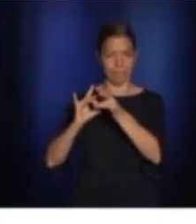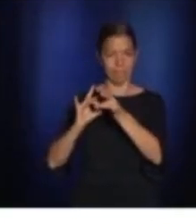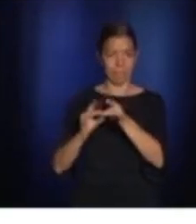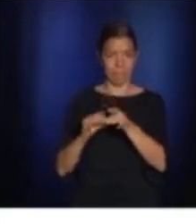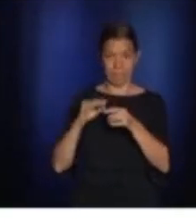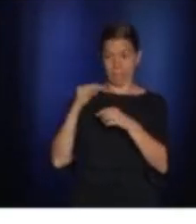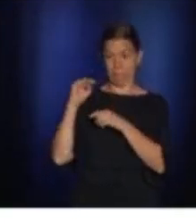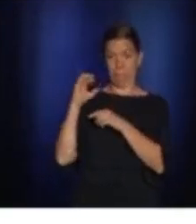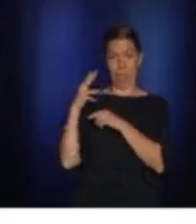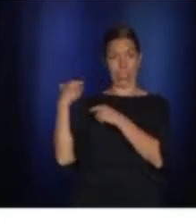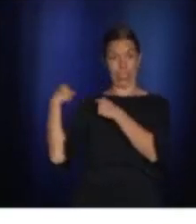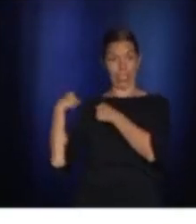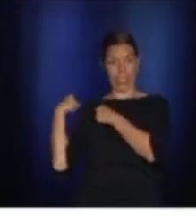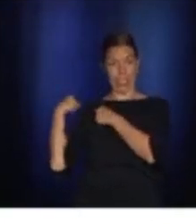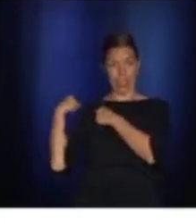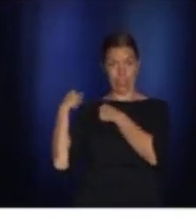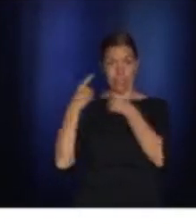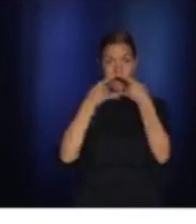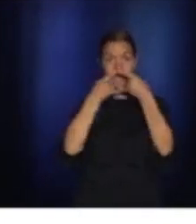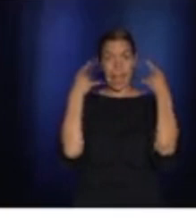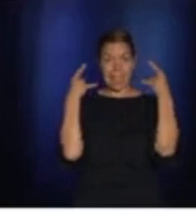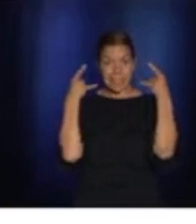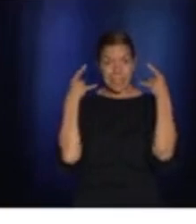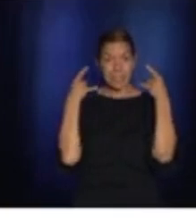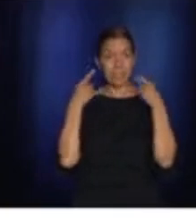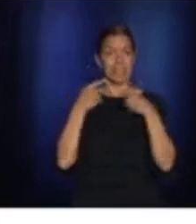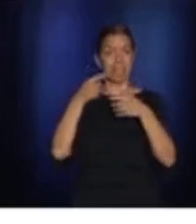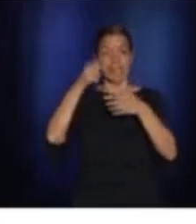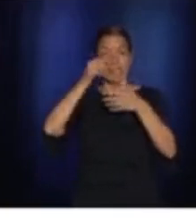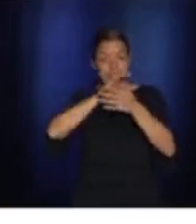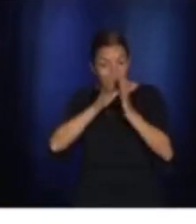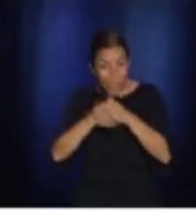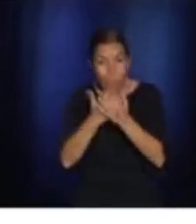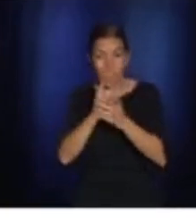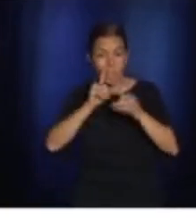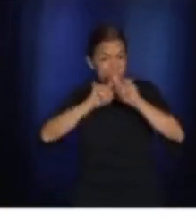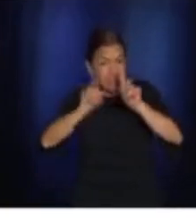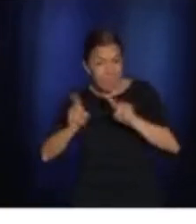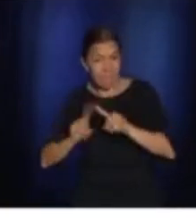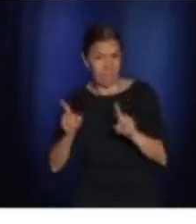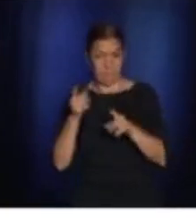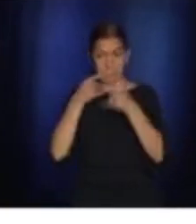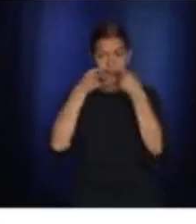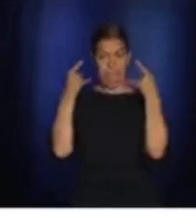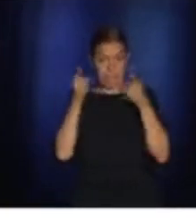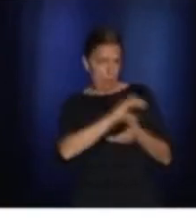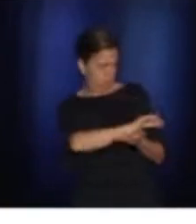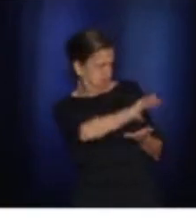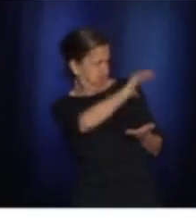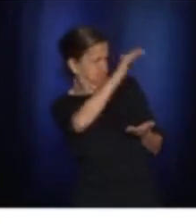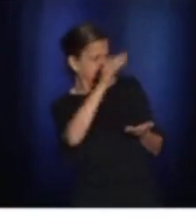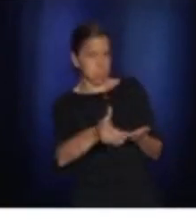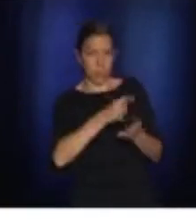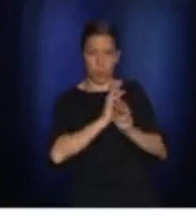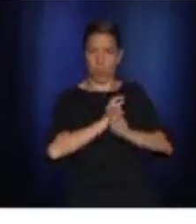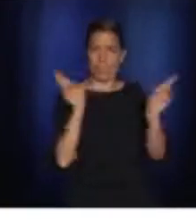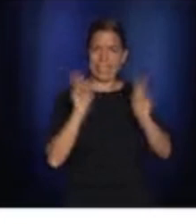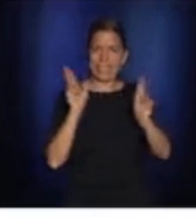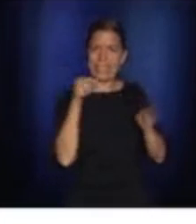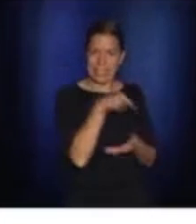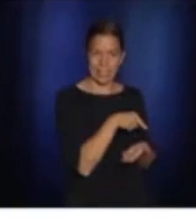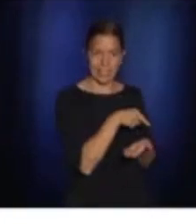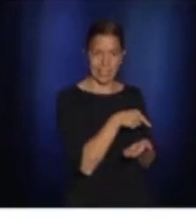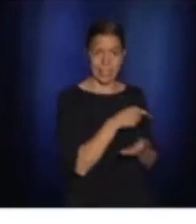of masks and gear for at least a month of reserve. 14,000 tests are done per